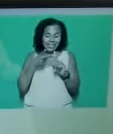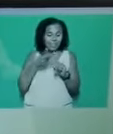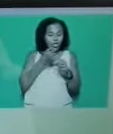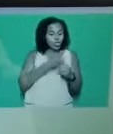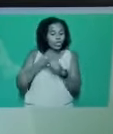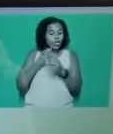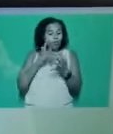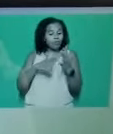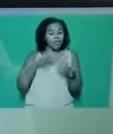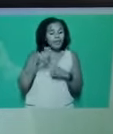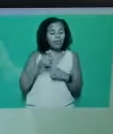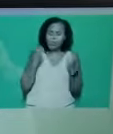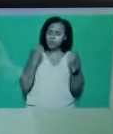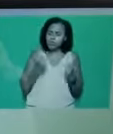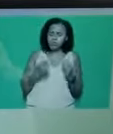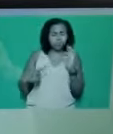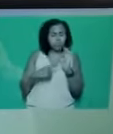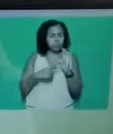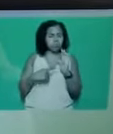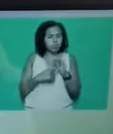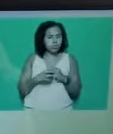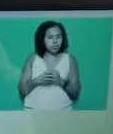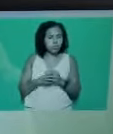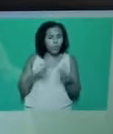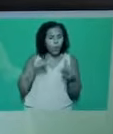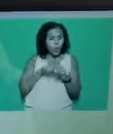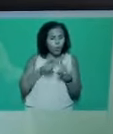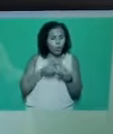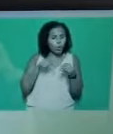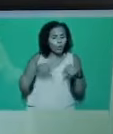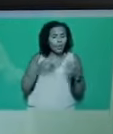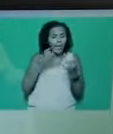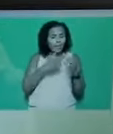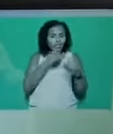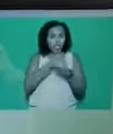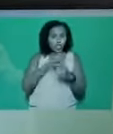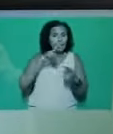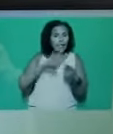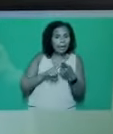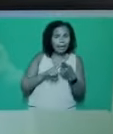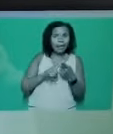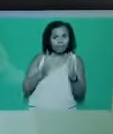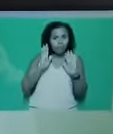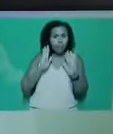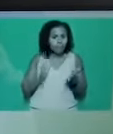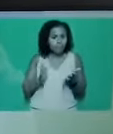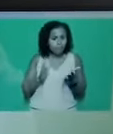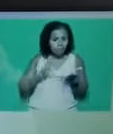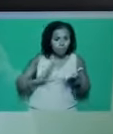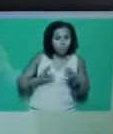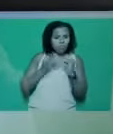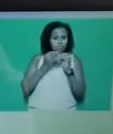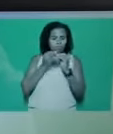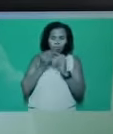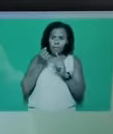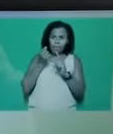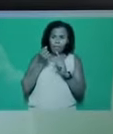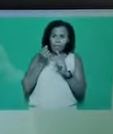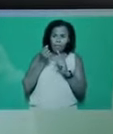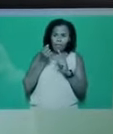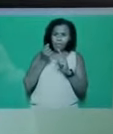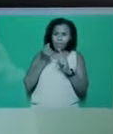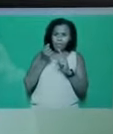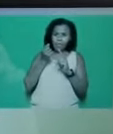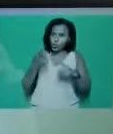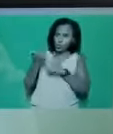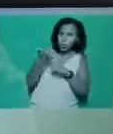SGE also has a specific responsibility to launch a campaign on behalf of our members covered by the public sector pay freeze. So